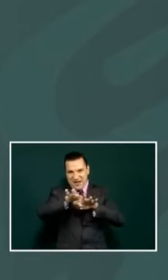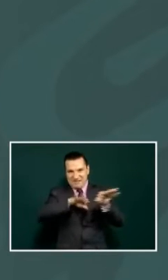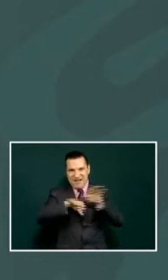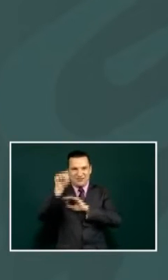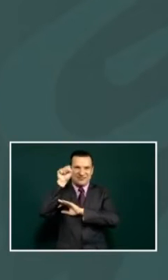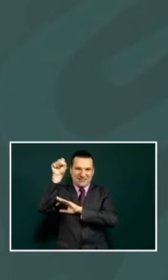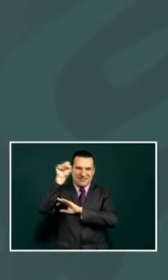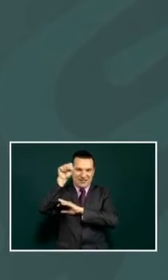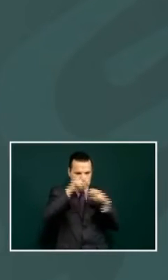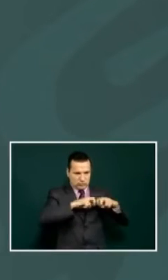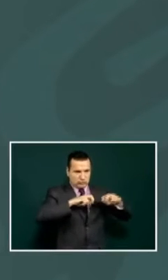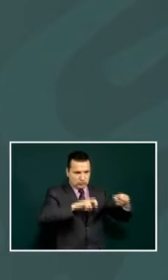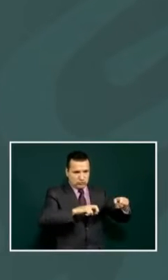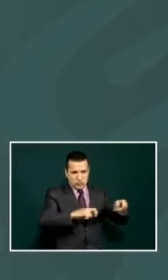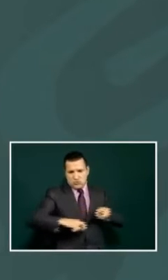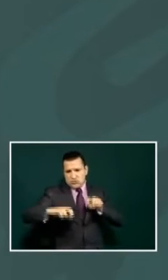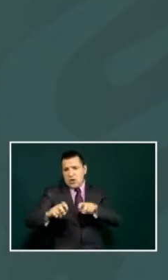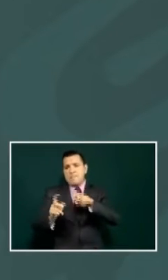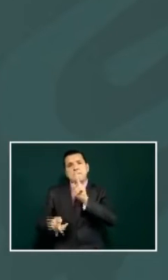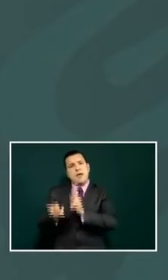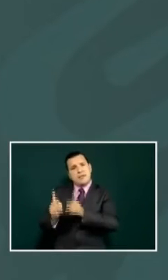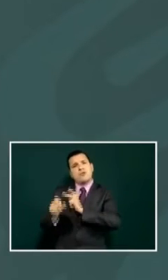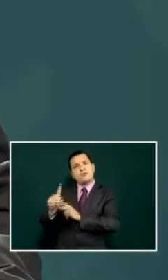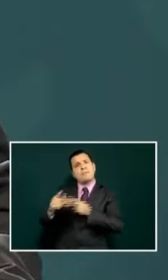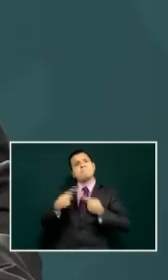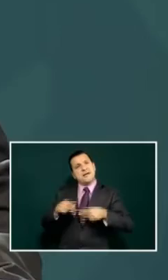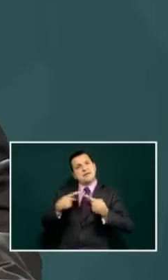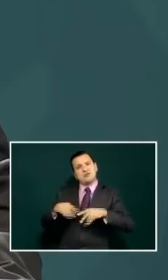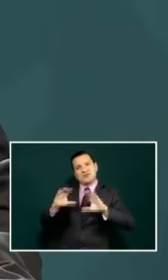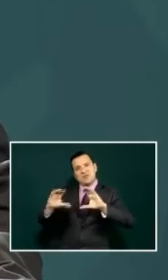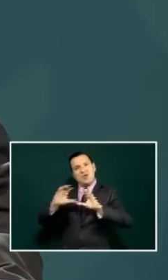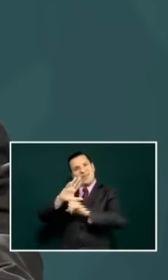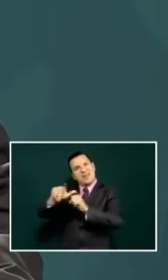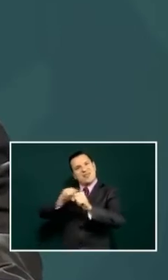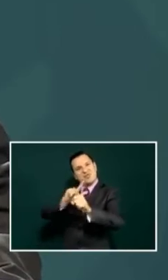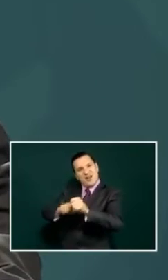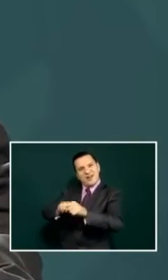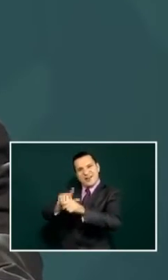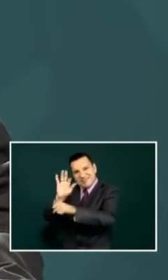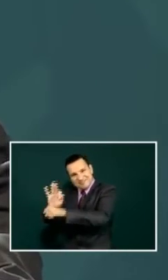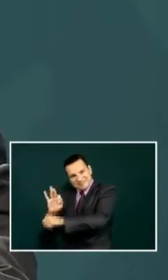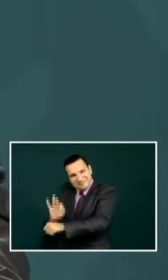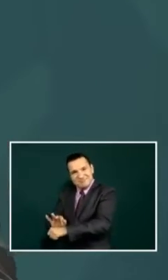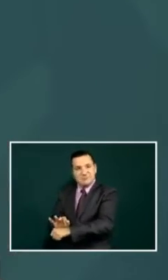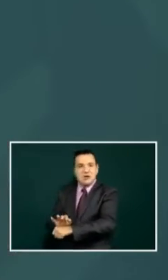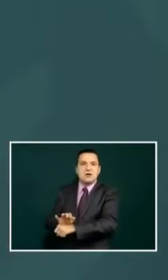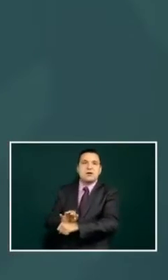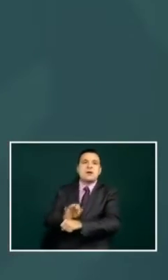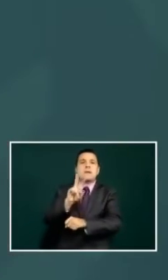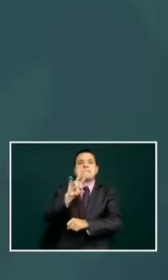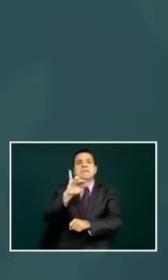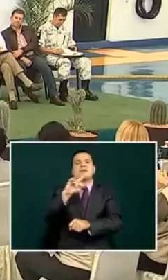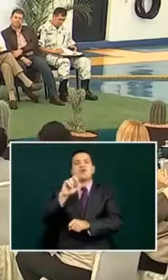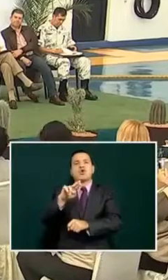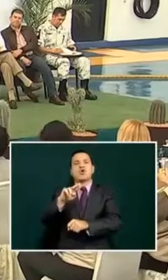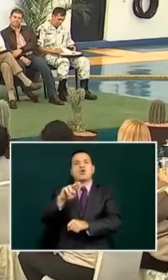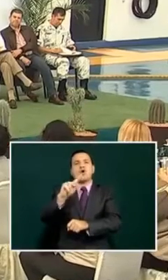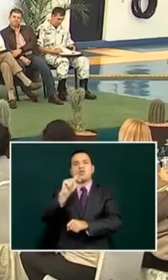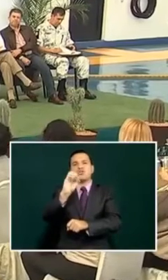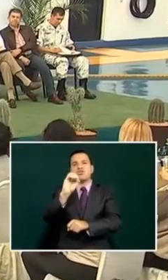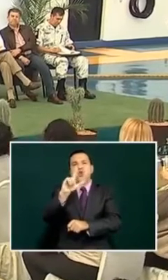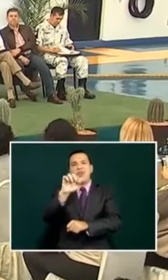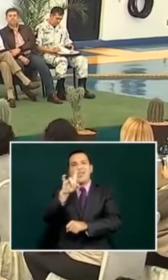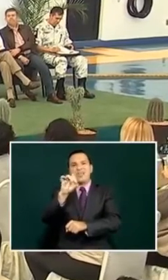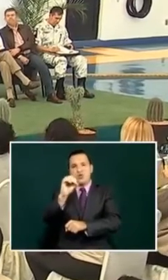talking with environmentalists and I'm asking Victor Manuel Toledo the